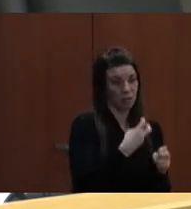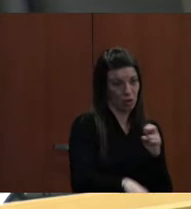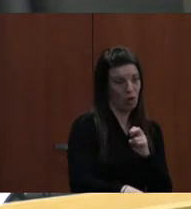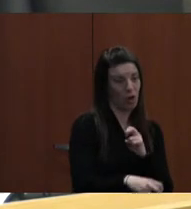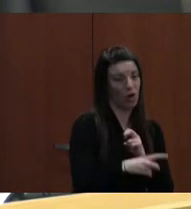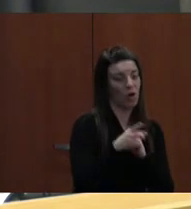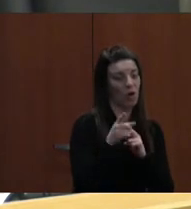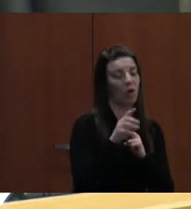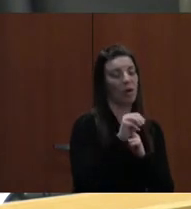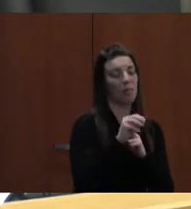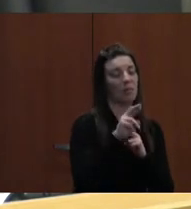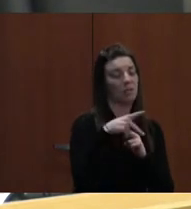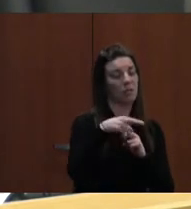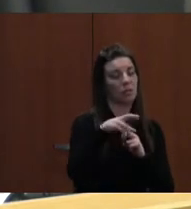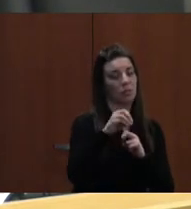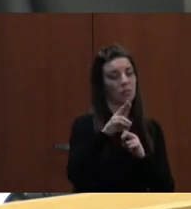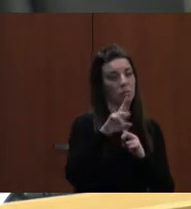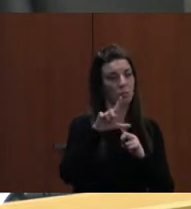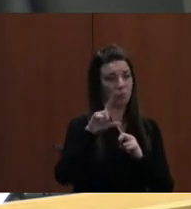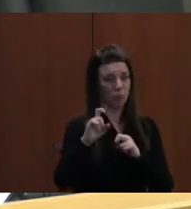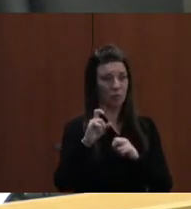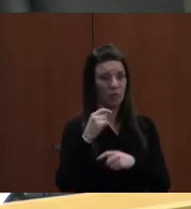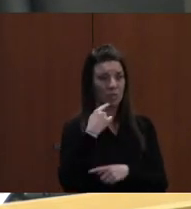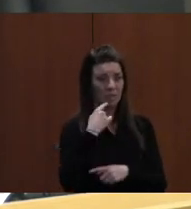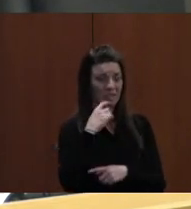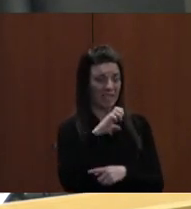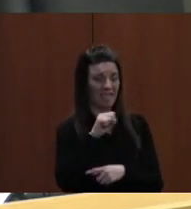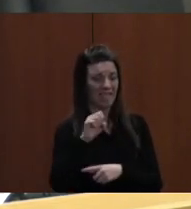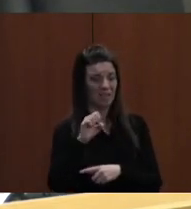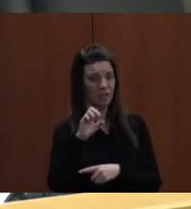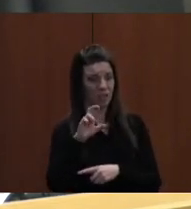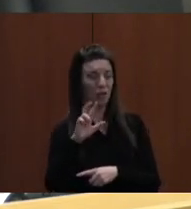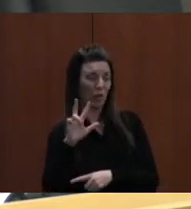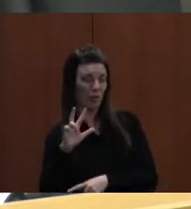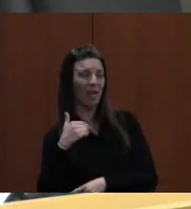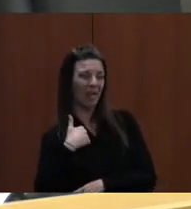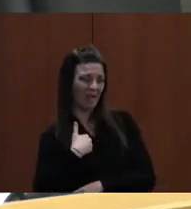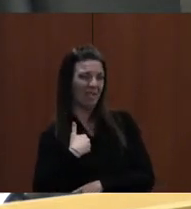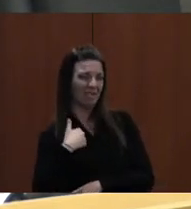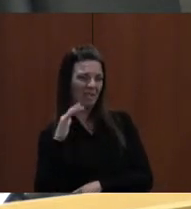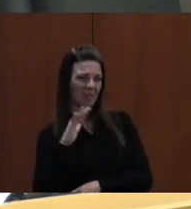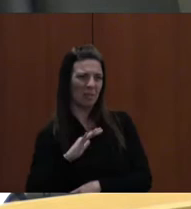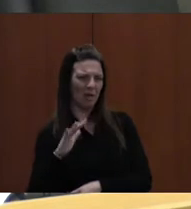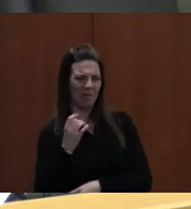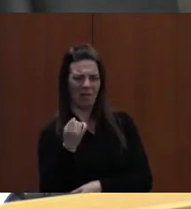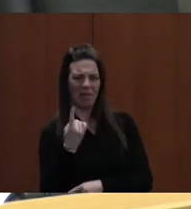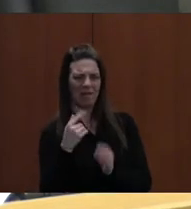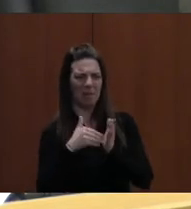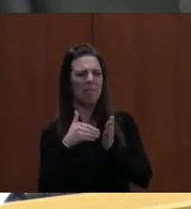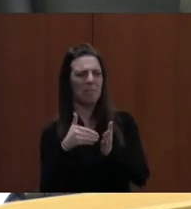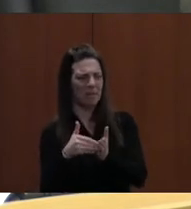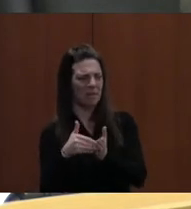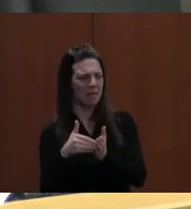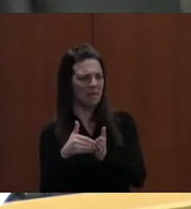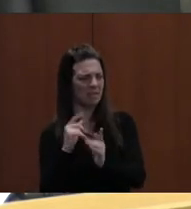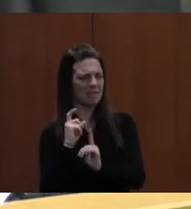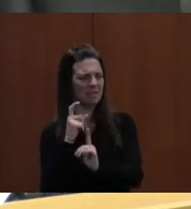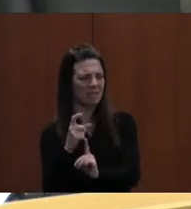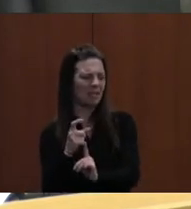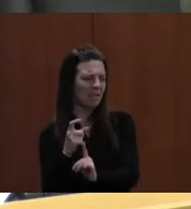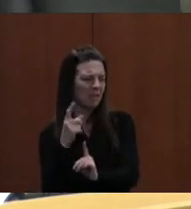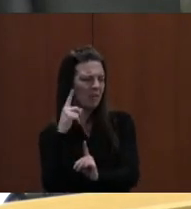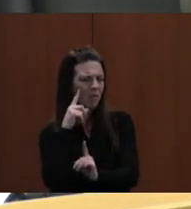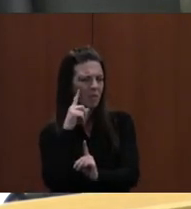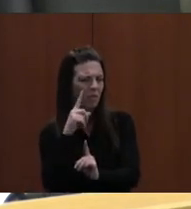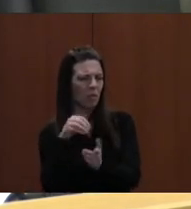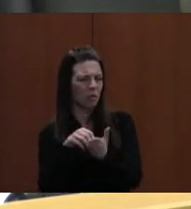particular has a significant portion of its dedicated, $11 million is dedicated to student achievement. That is